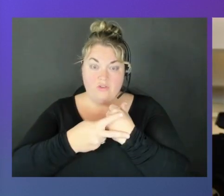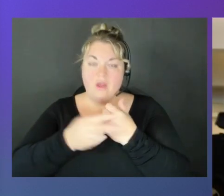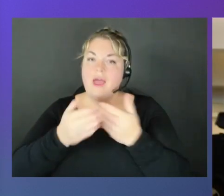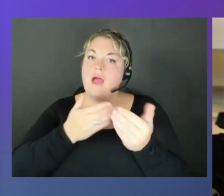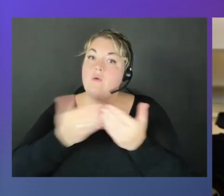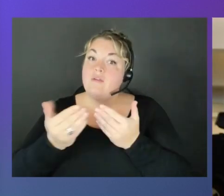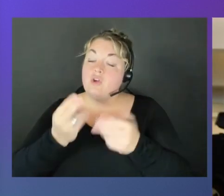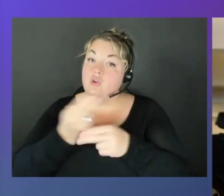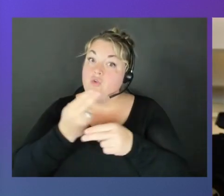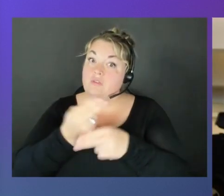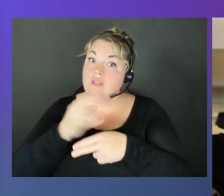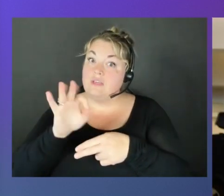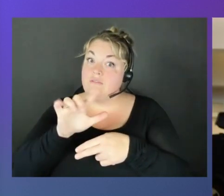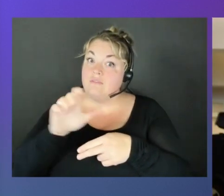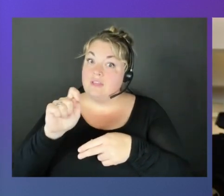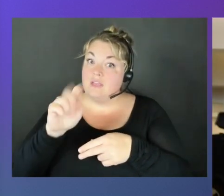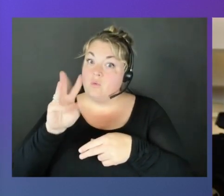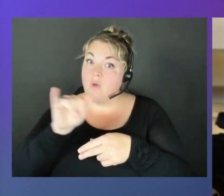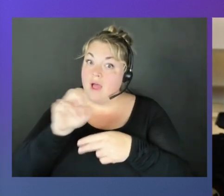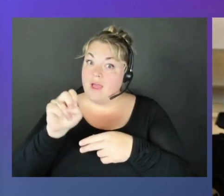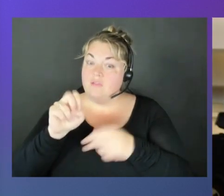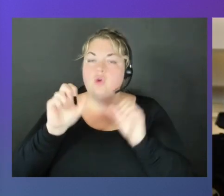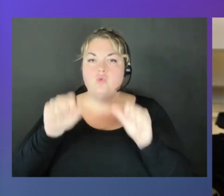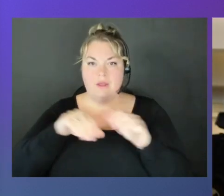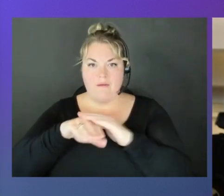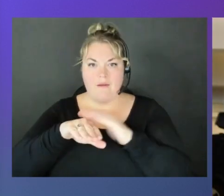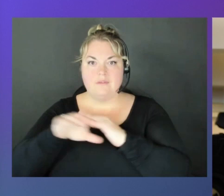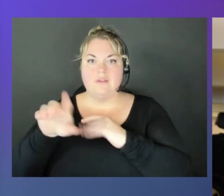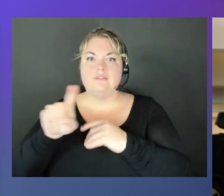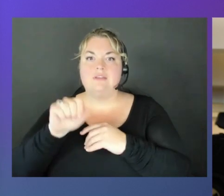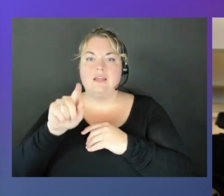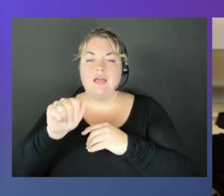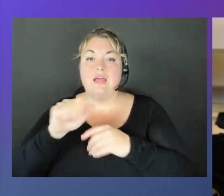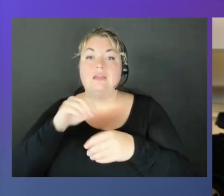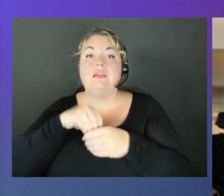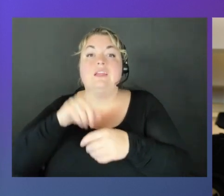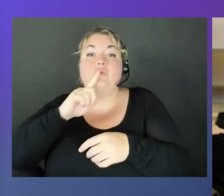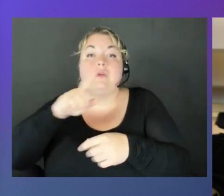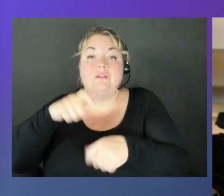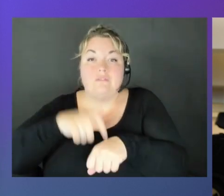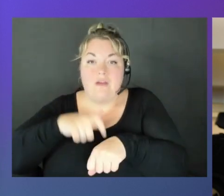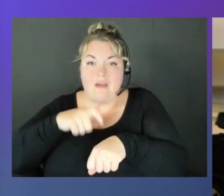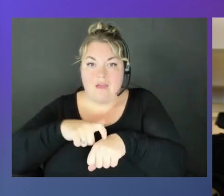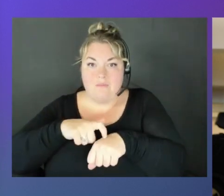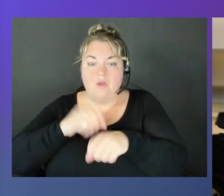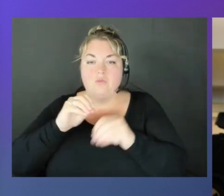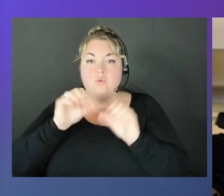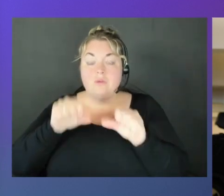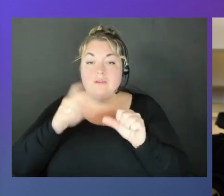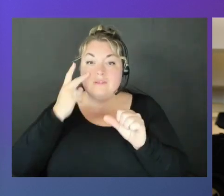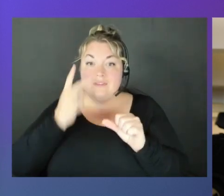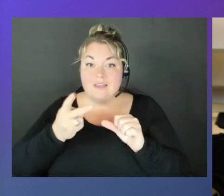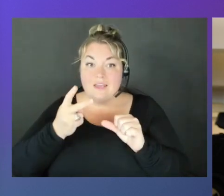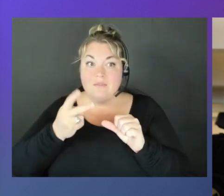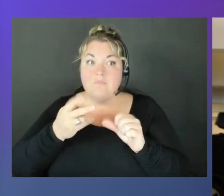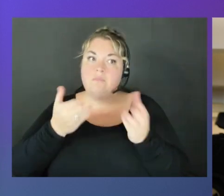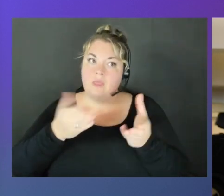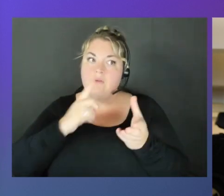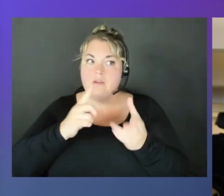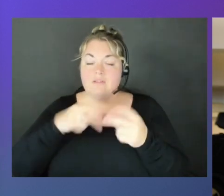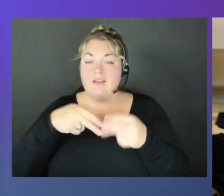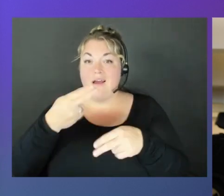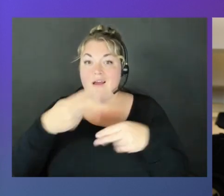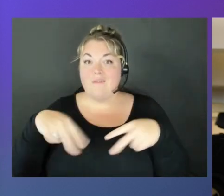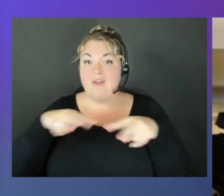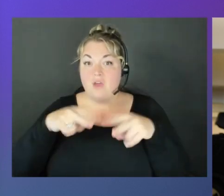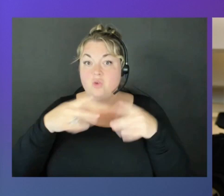FleetWise, you can access data in real time. So you can see there is a high value event